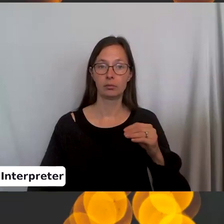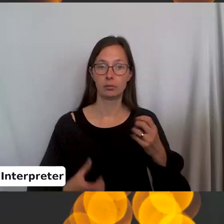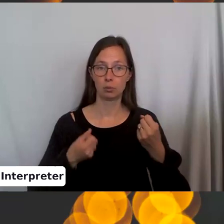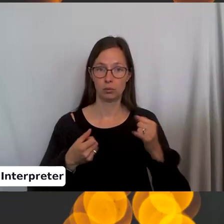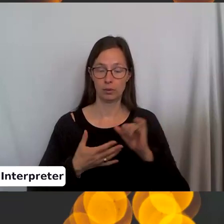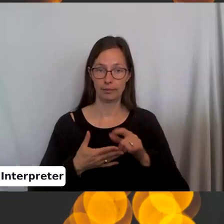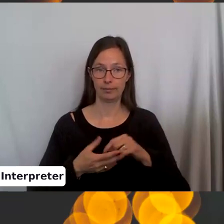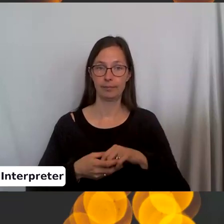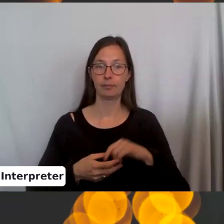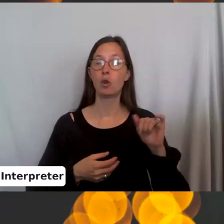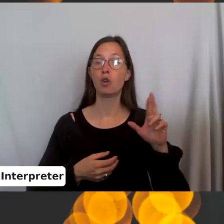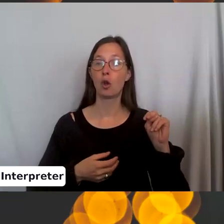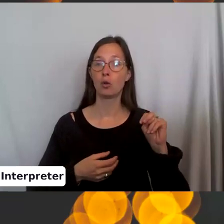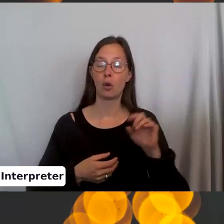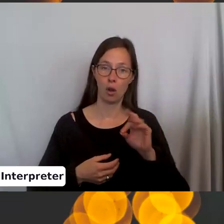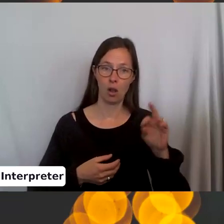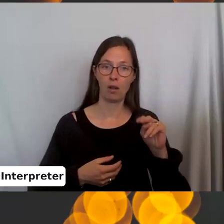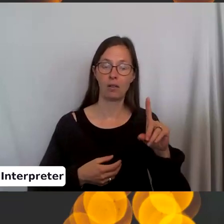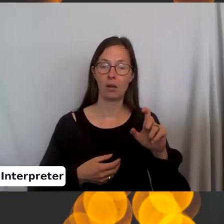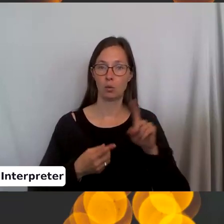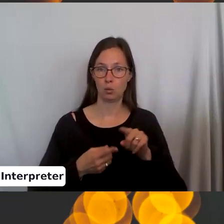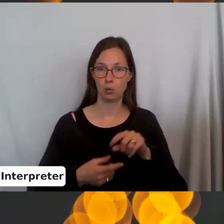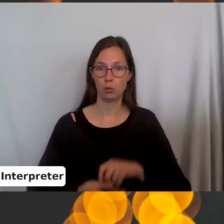So the yarn is coming off the needle towards you.